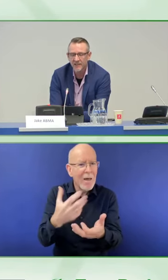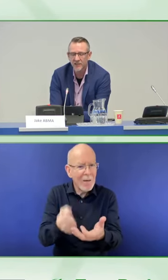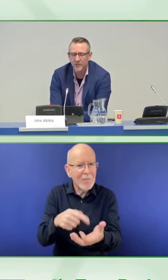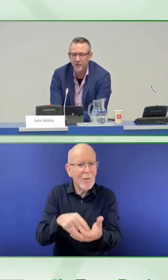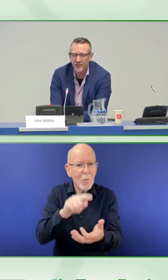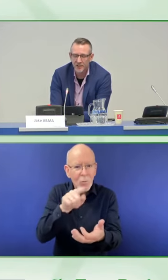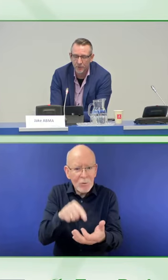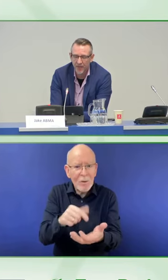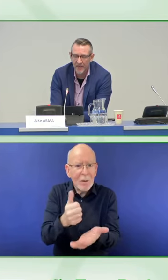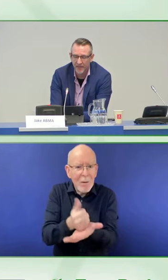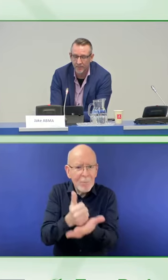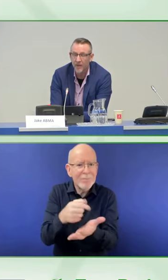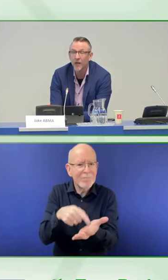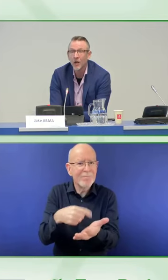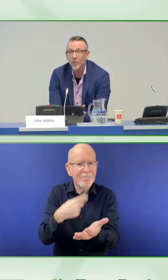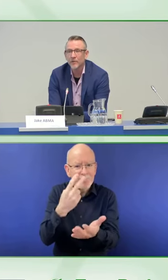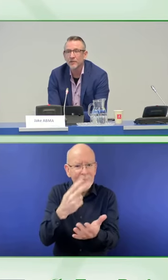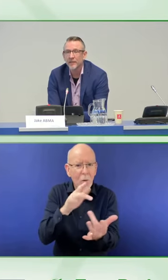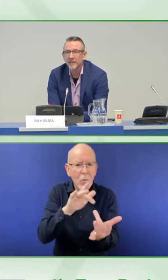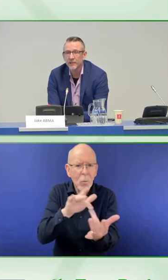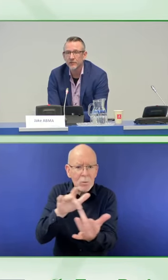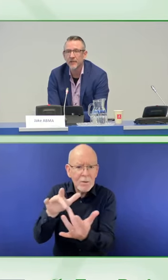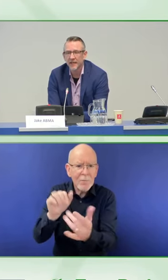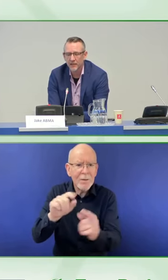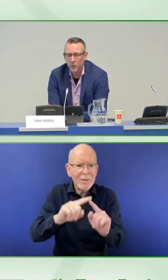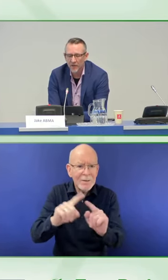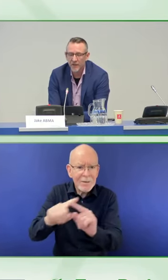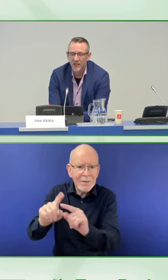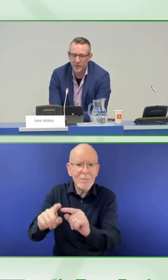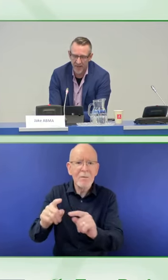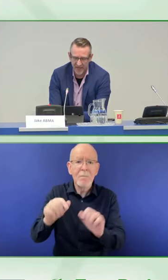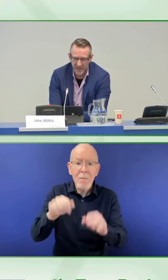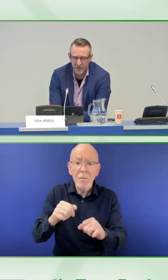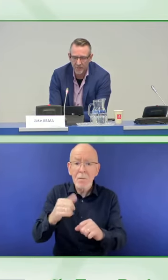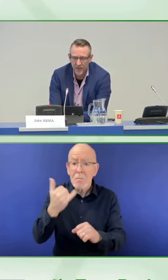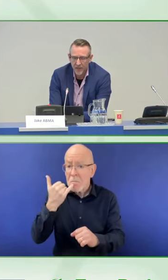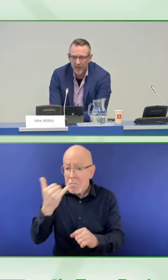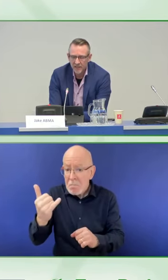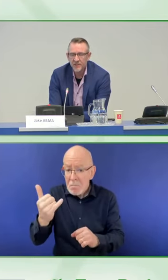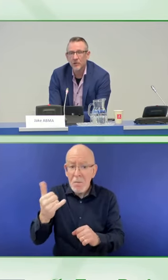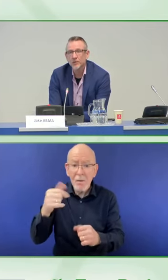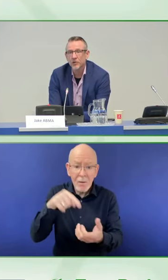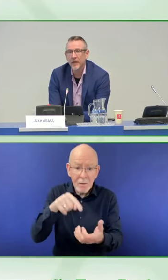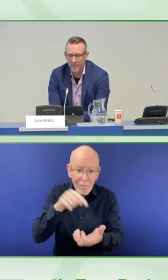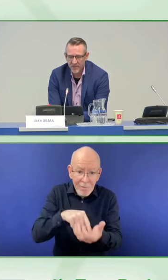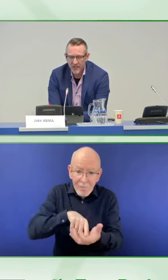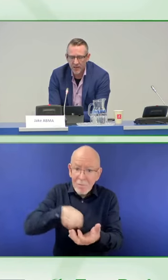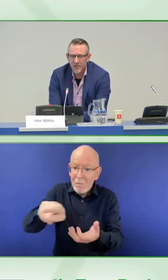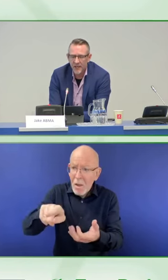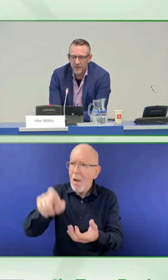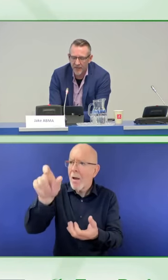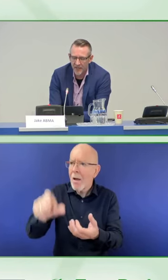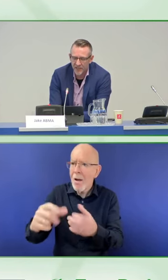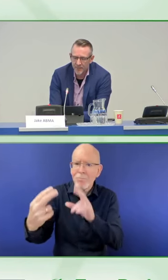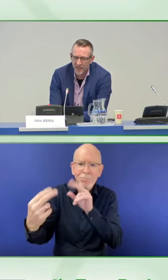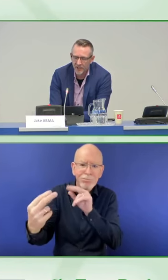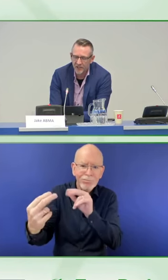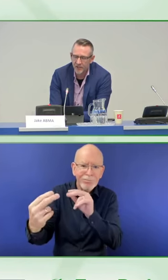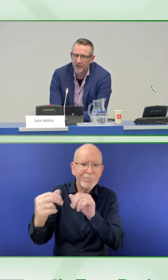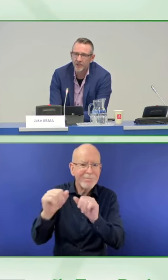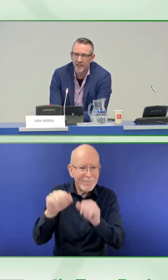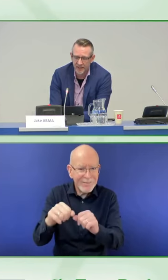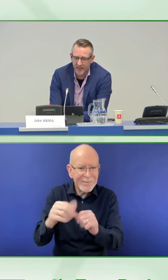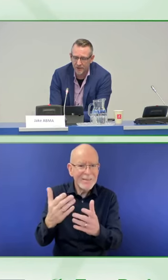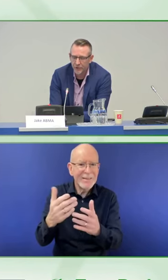and accessible digital banking, possibly together with other banks. This also happens outside of ING